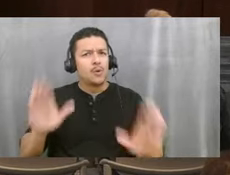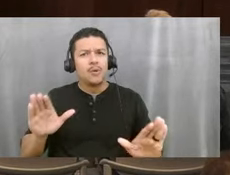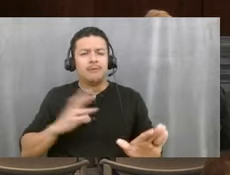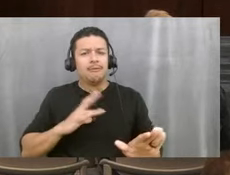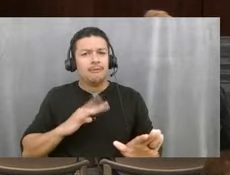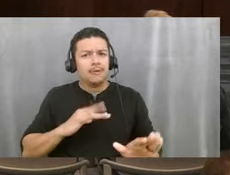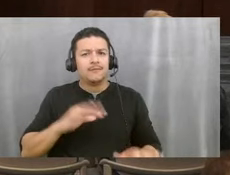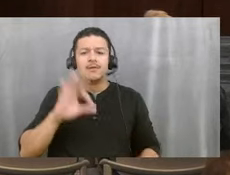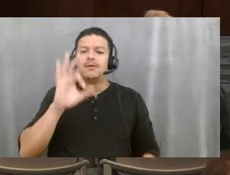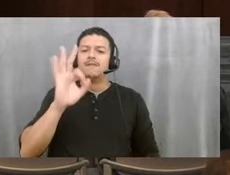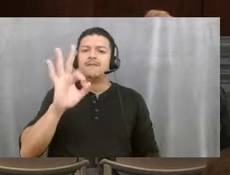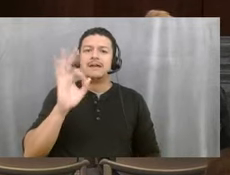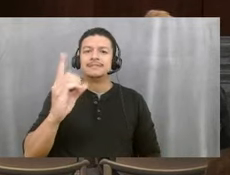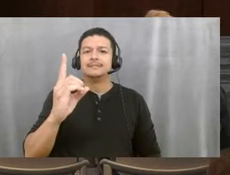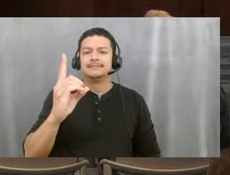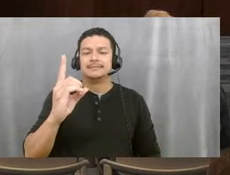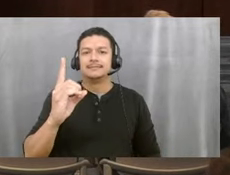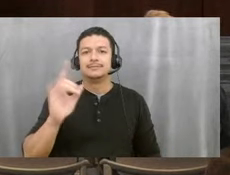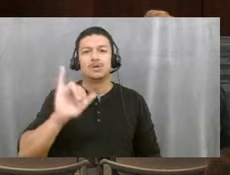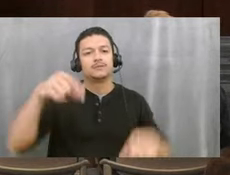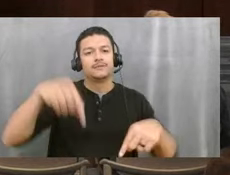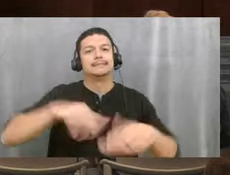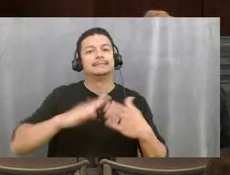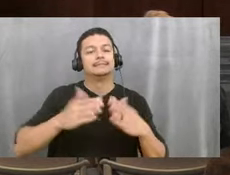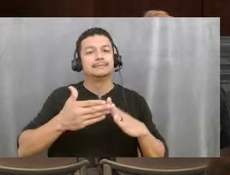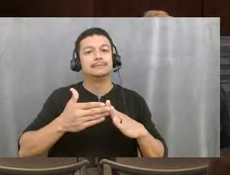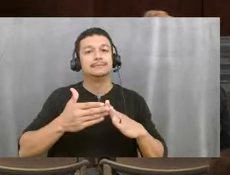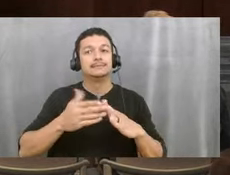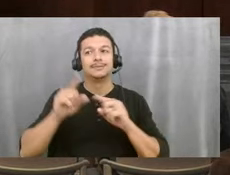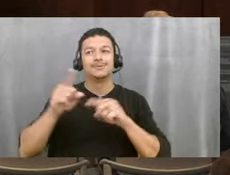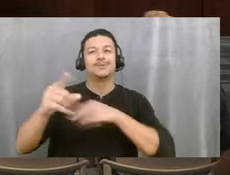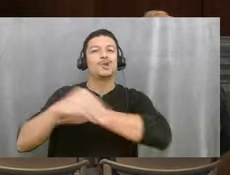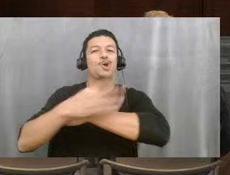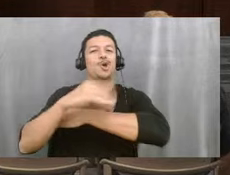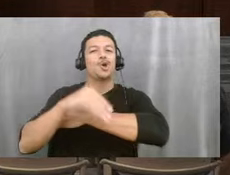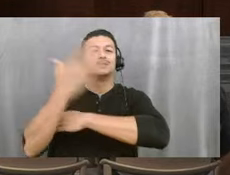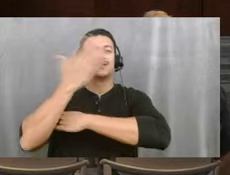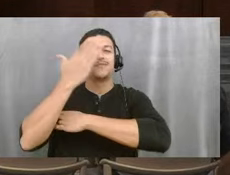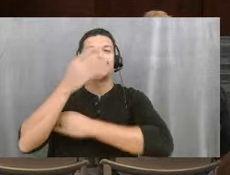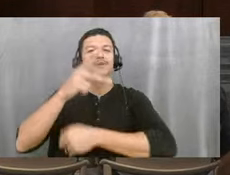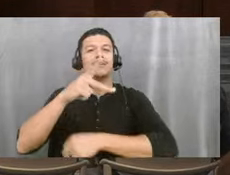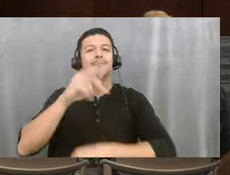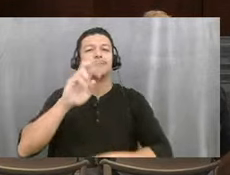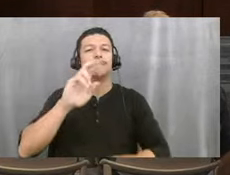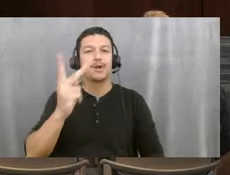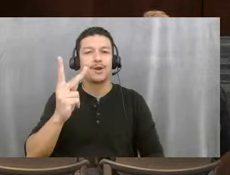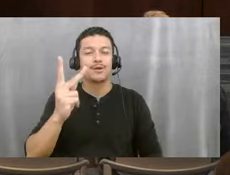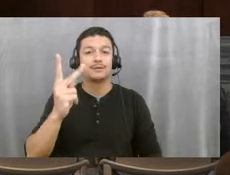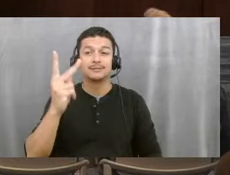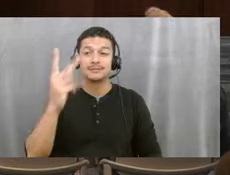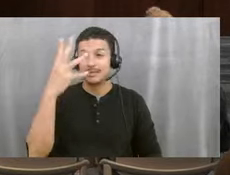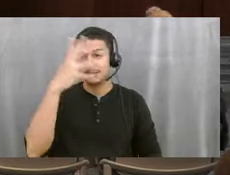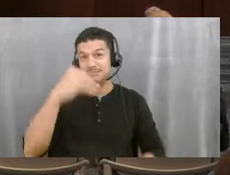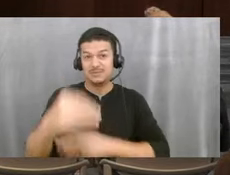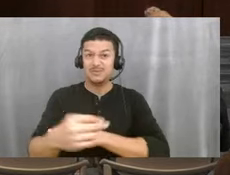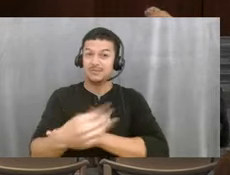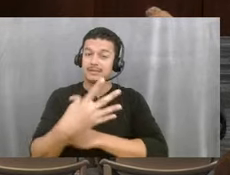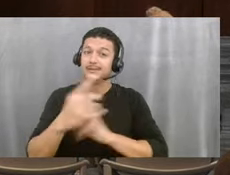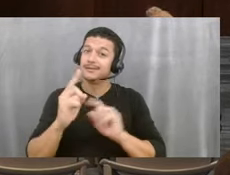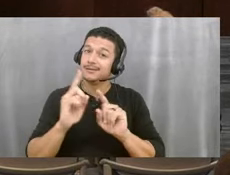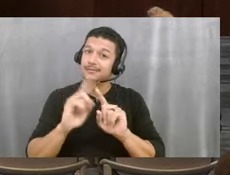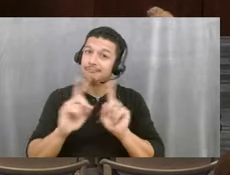and for the city. And we were at Oceanfront Park. And as beautiful as our beach is, it is,